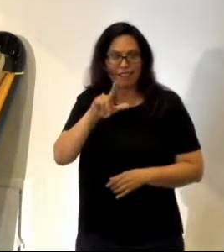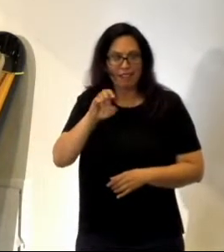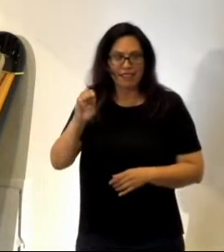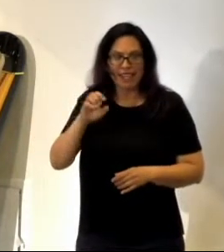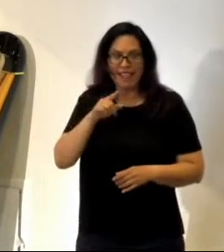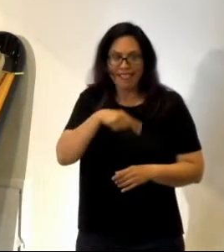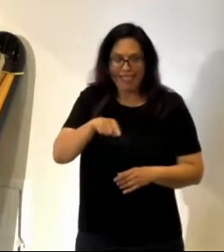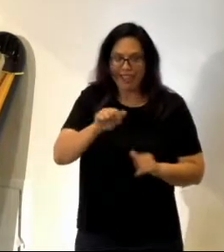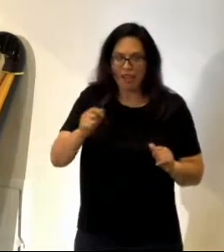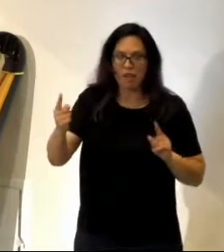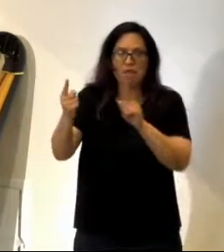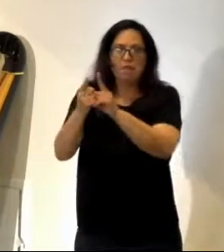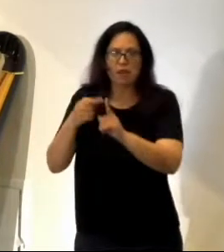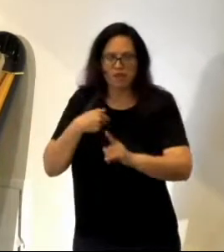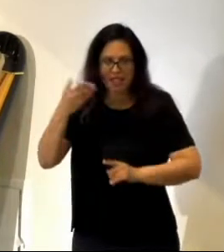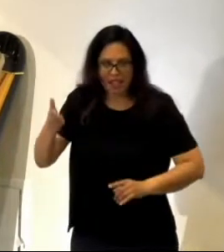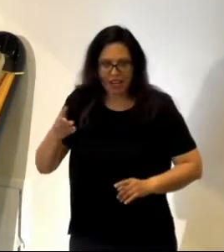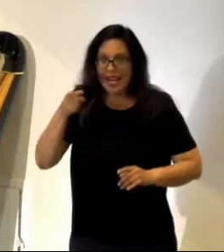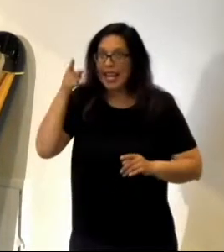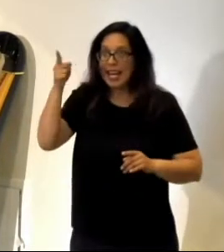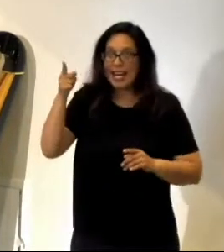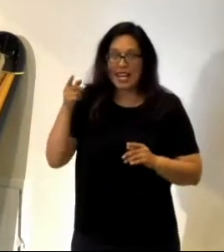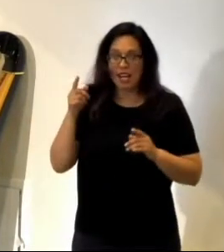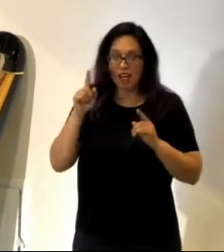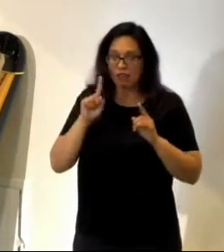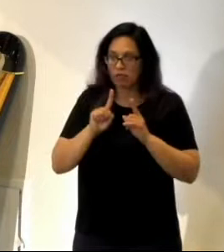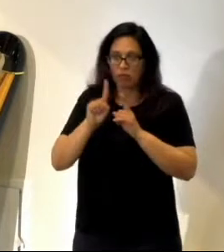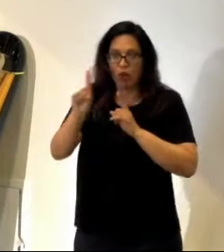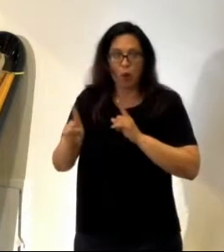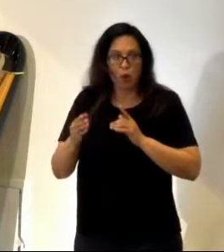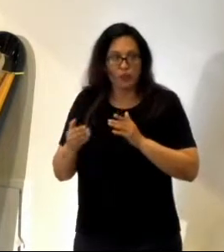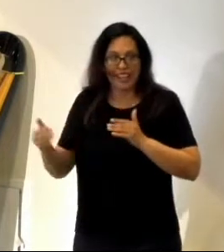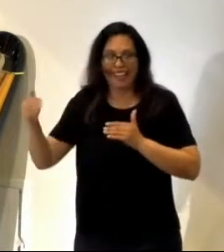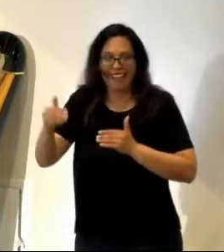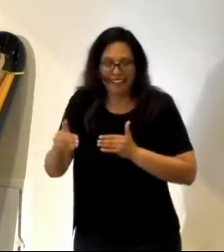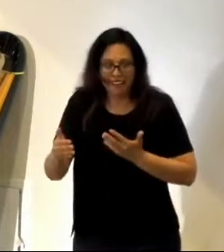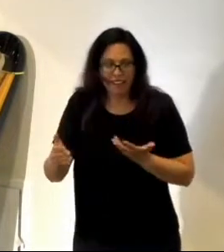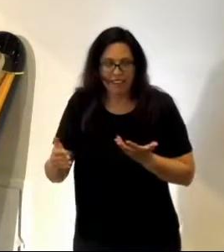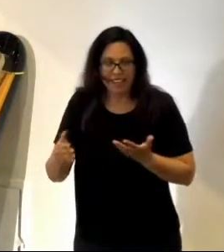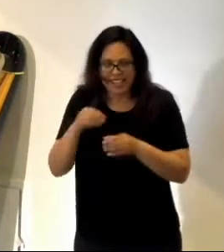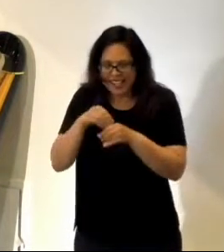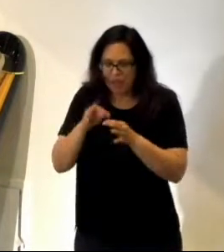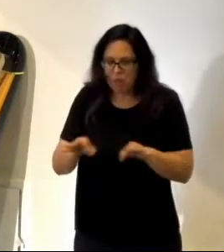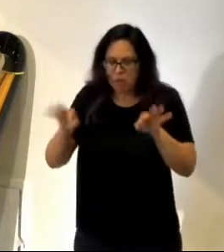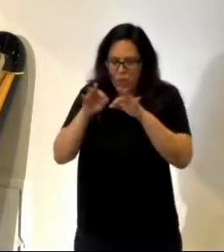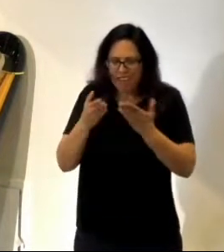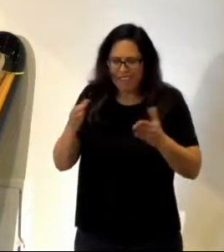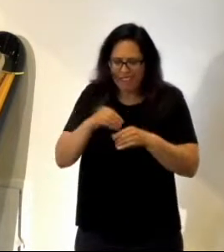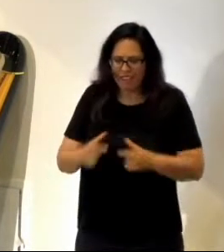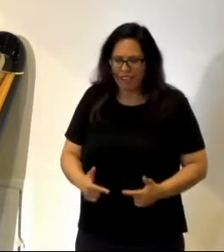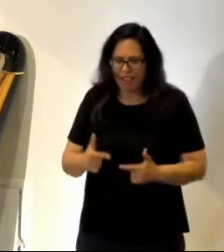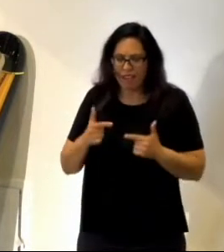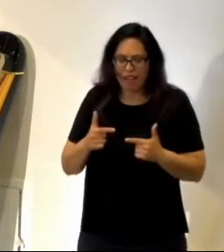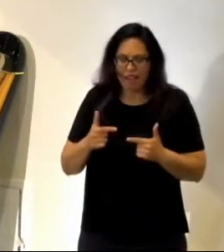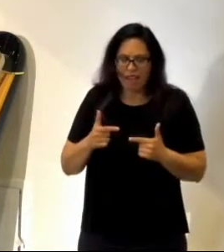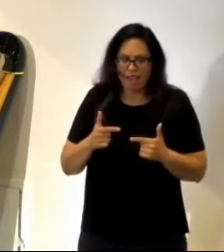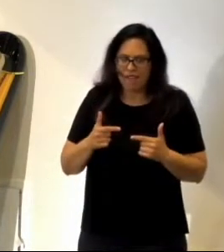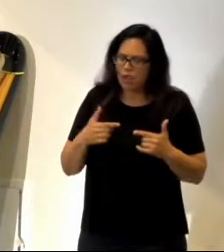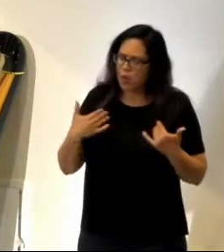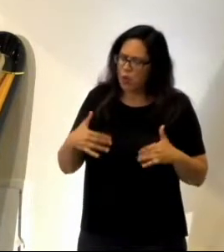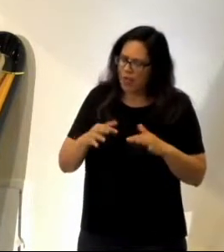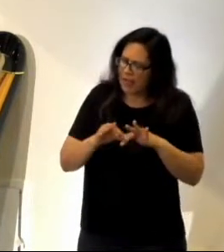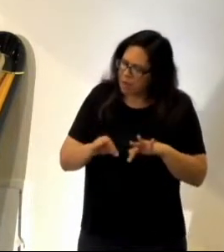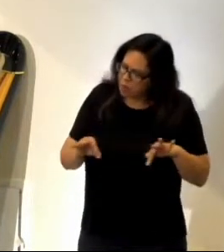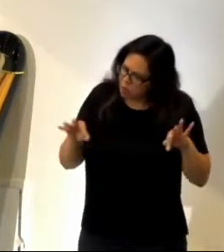He has gone ahead of you in the important things of life. He's even gone ahead of you in the critical things of life.